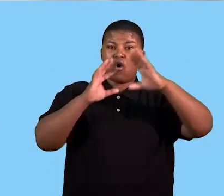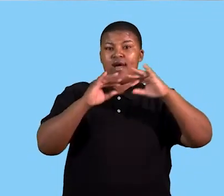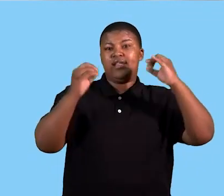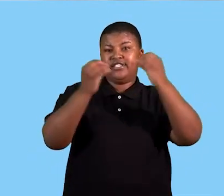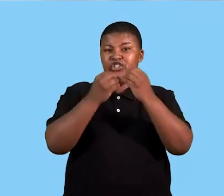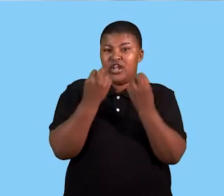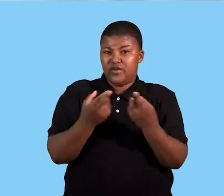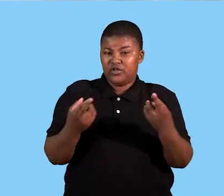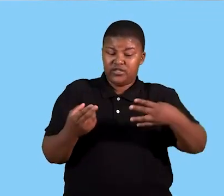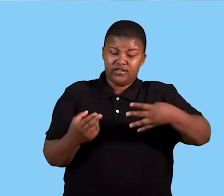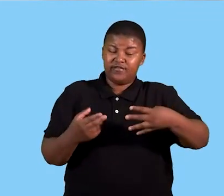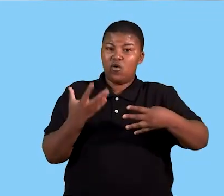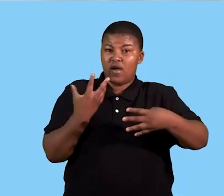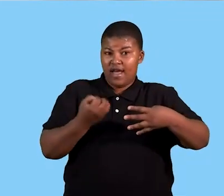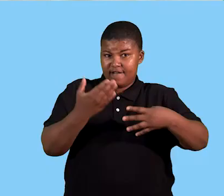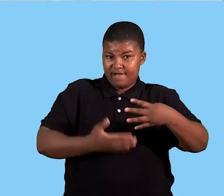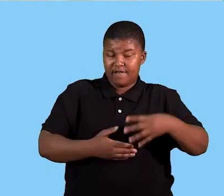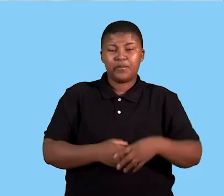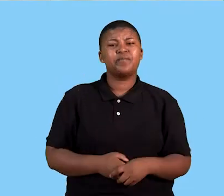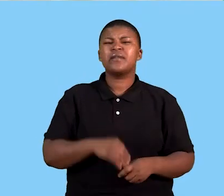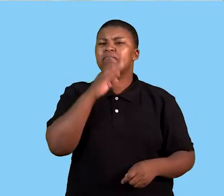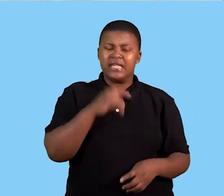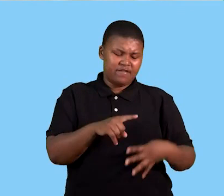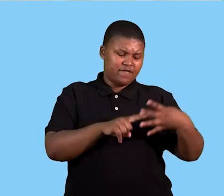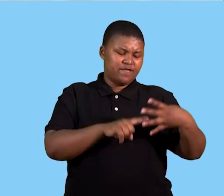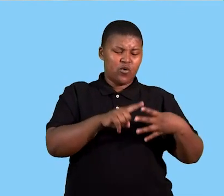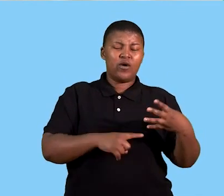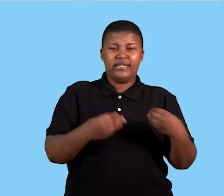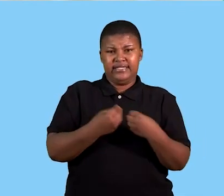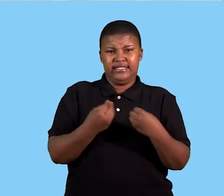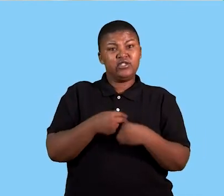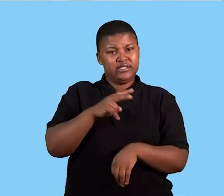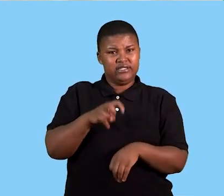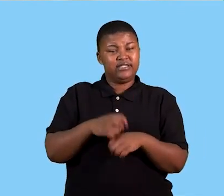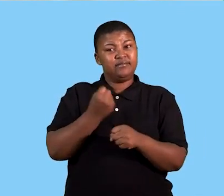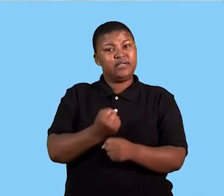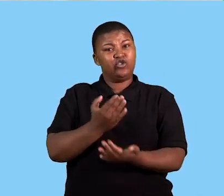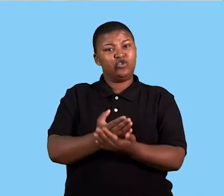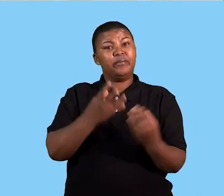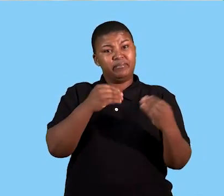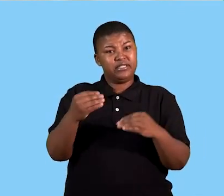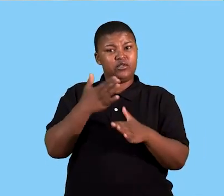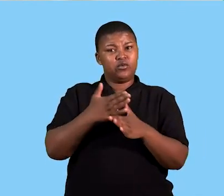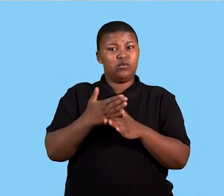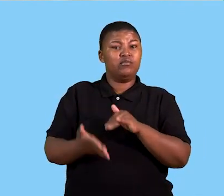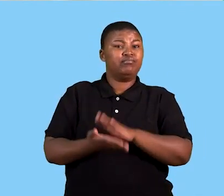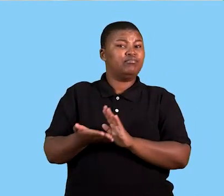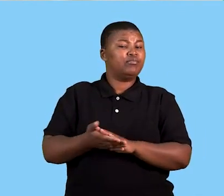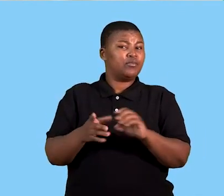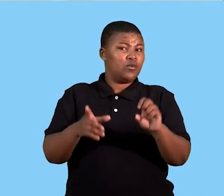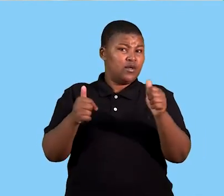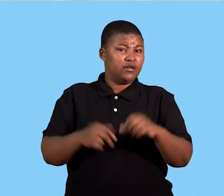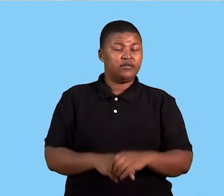organisational resources. This is the four things we need in a business to make the business run effectively.